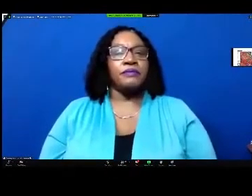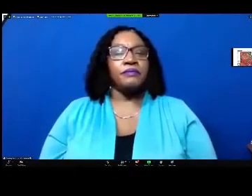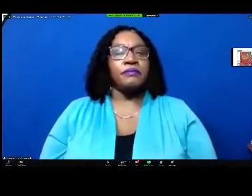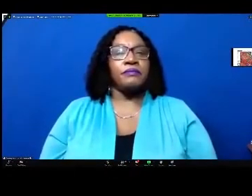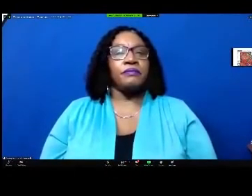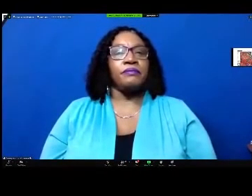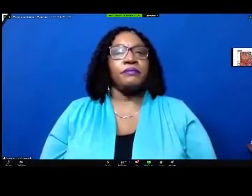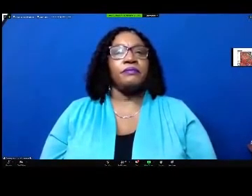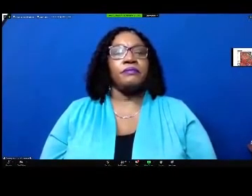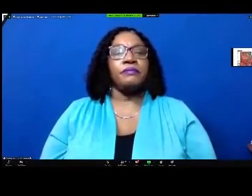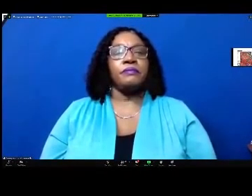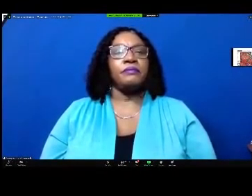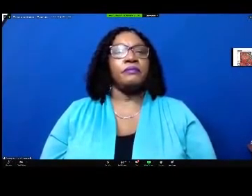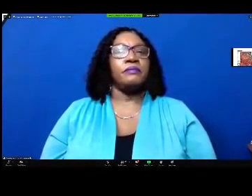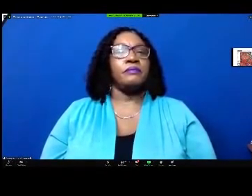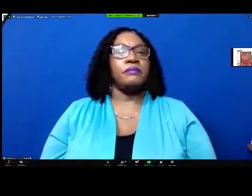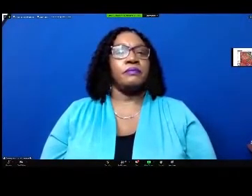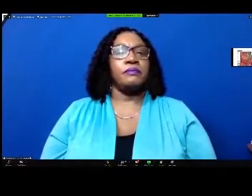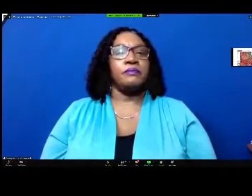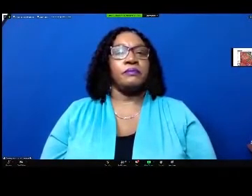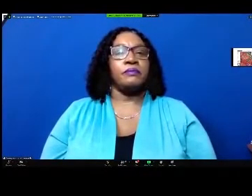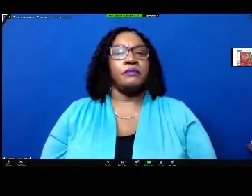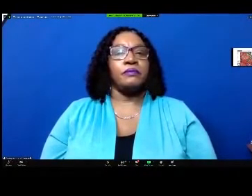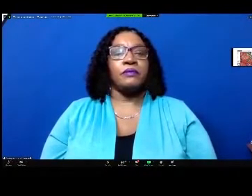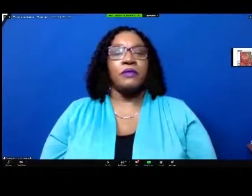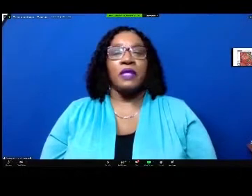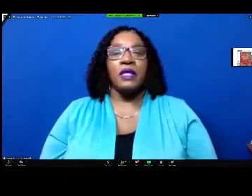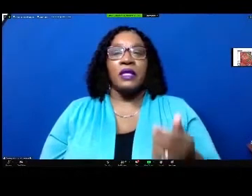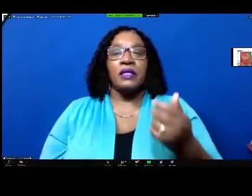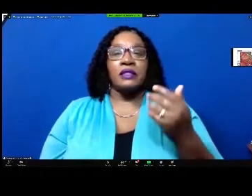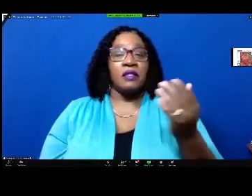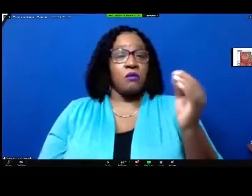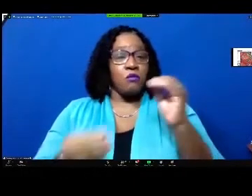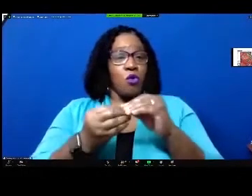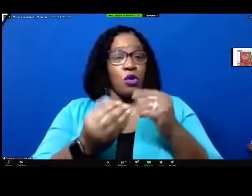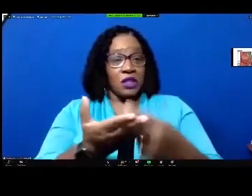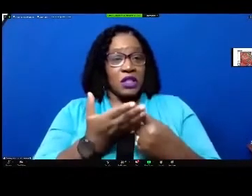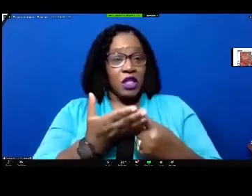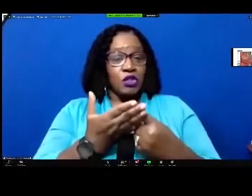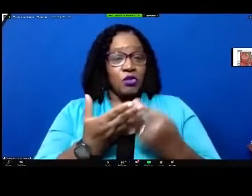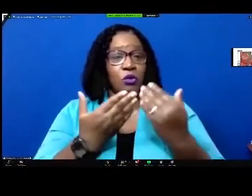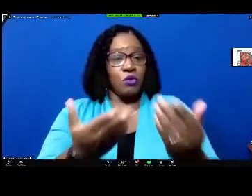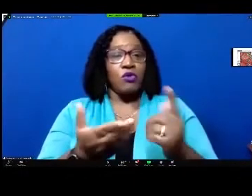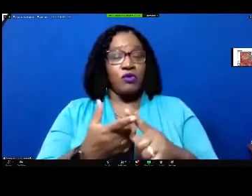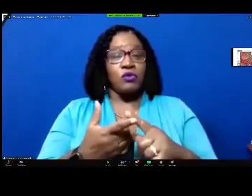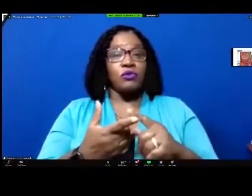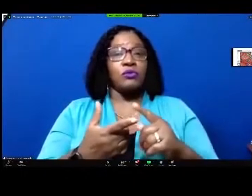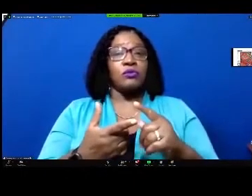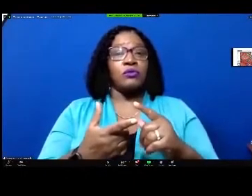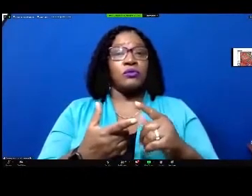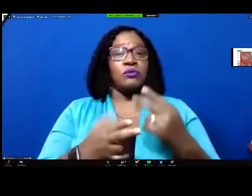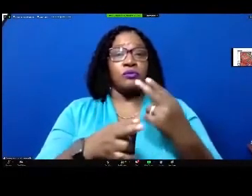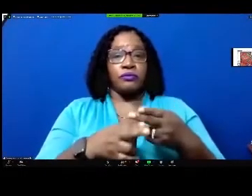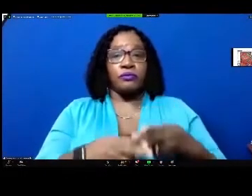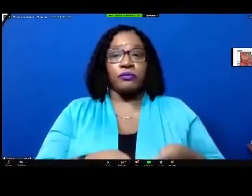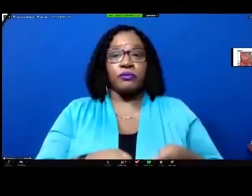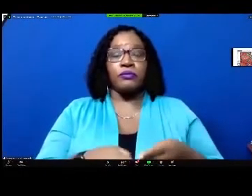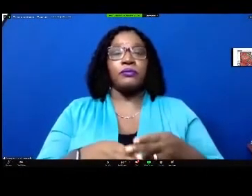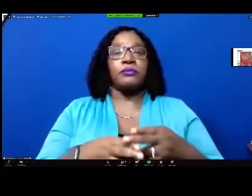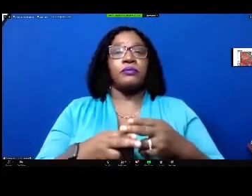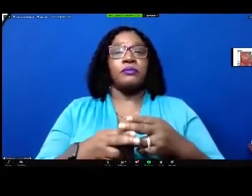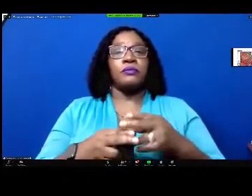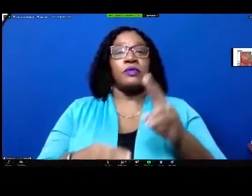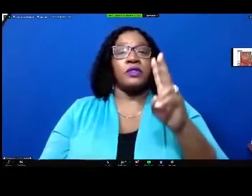certainly all right all right seeing this uh further discussion we'll move the previous question of clerk call the roll mr